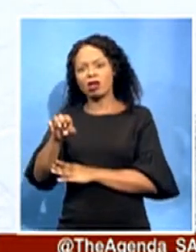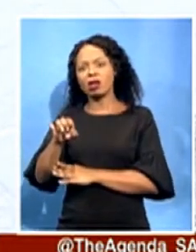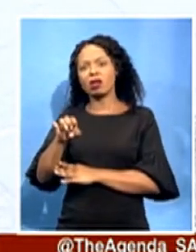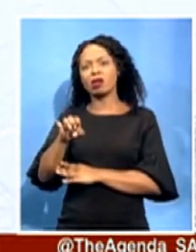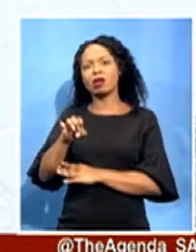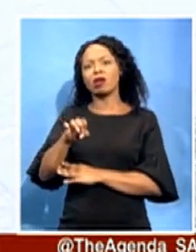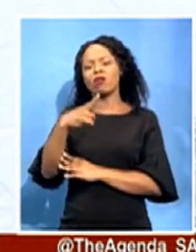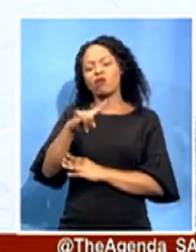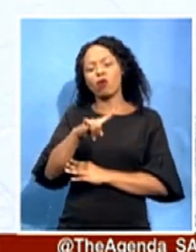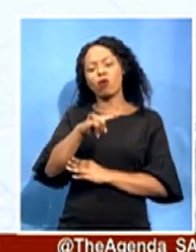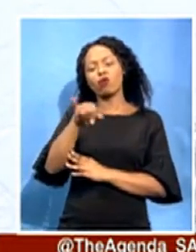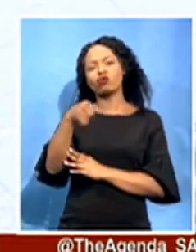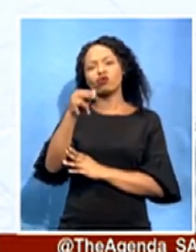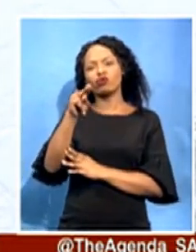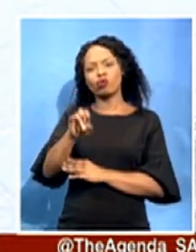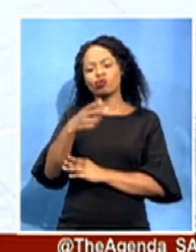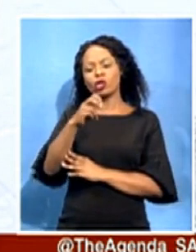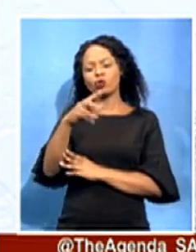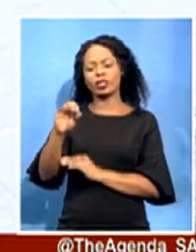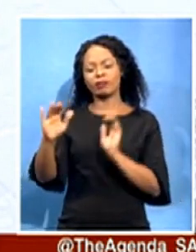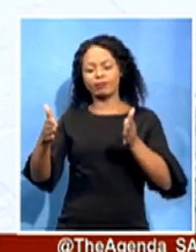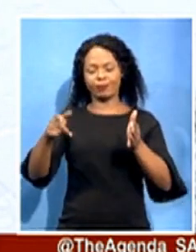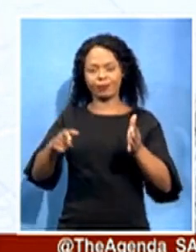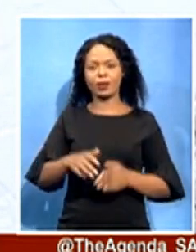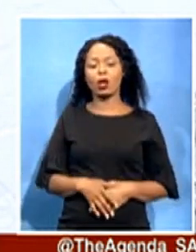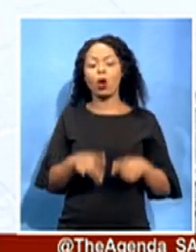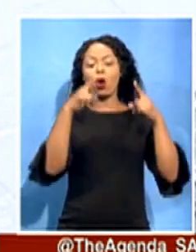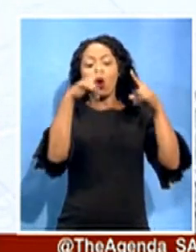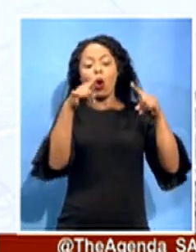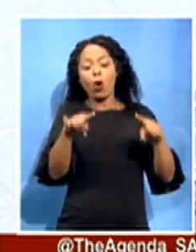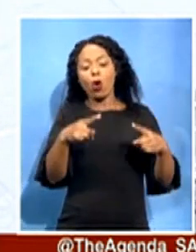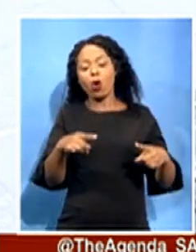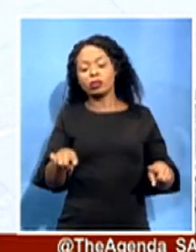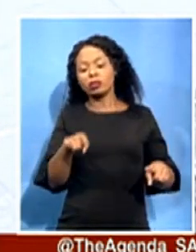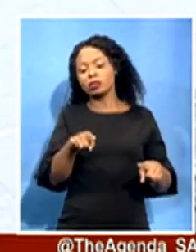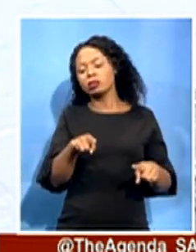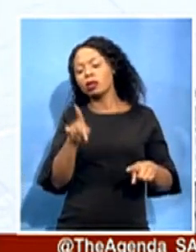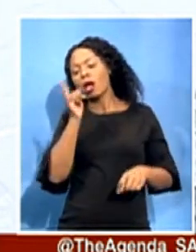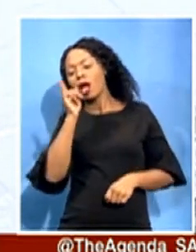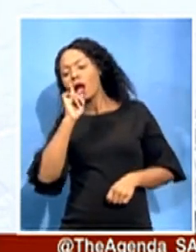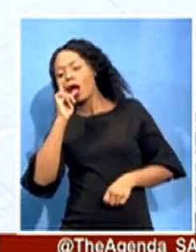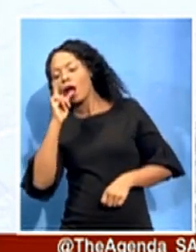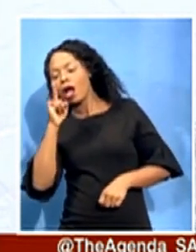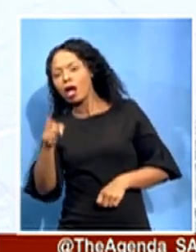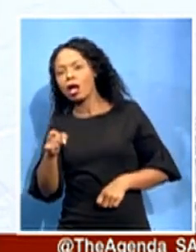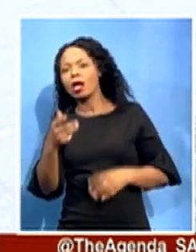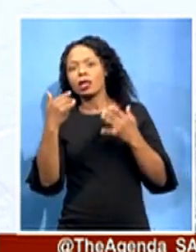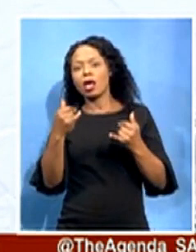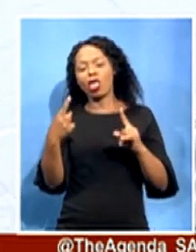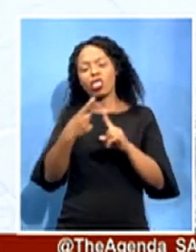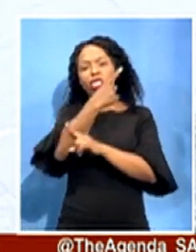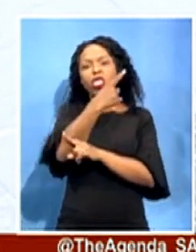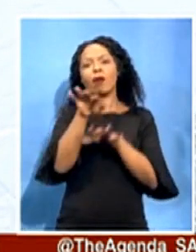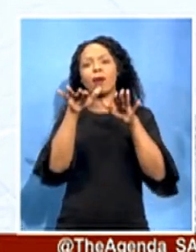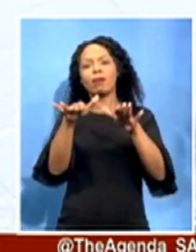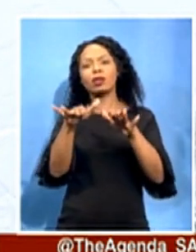The audit conducted by the provincial treasury was against the background of a public narrative propagated by some who we